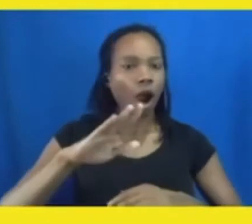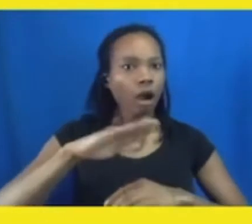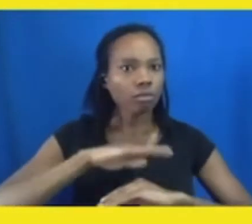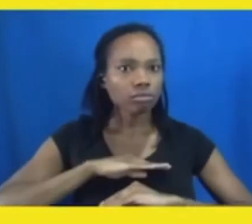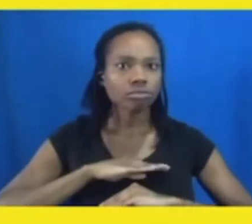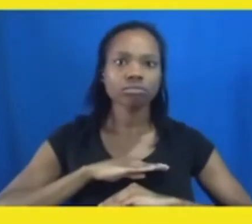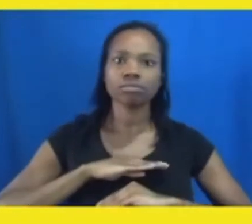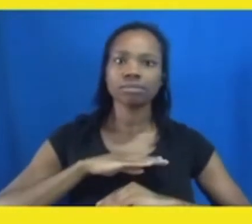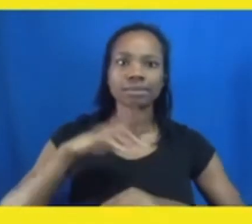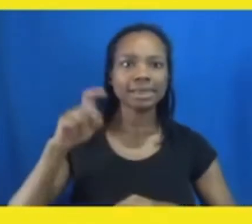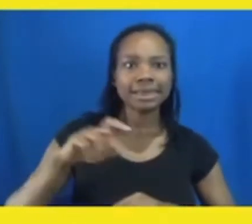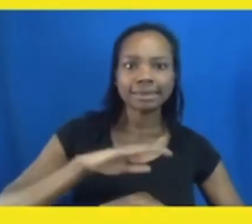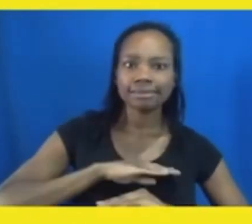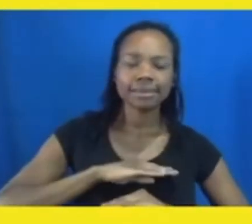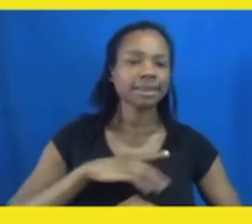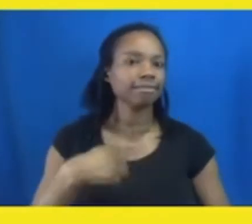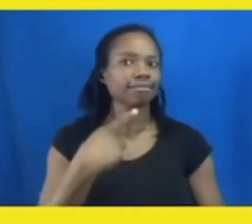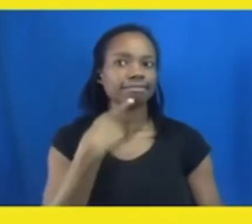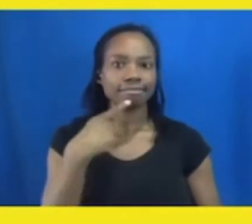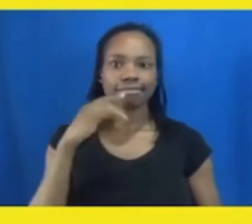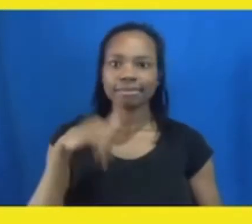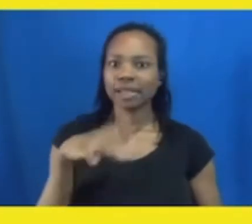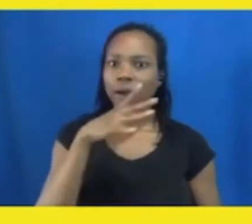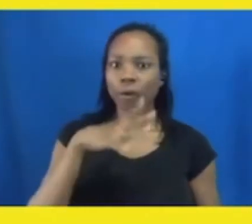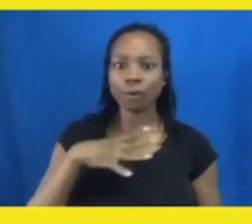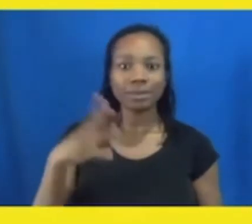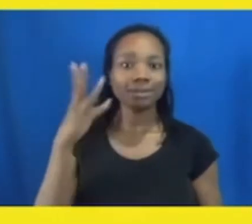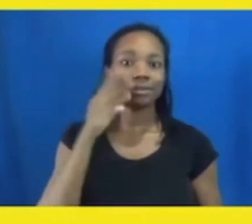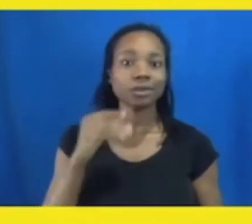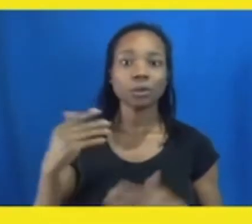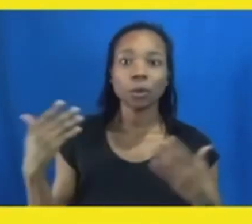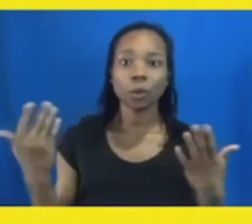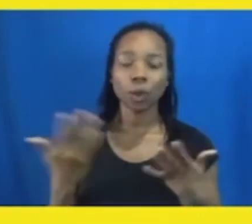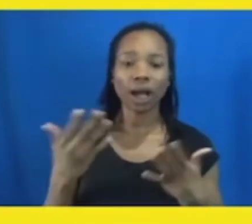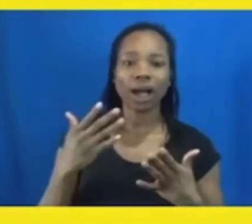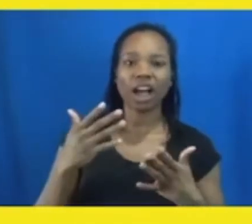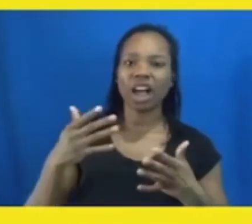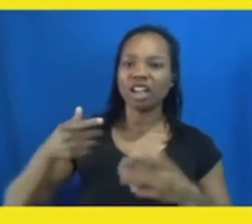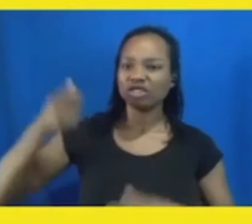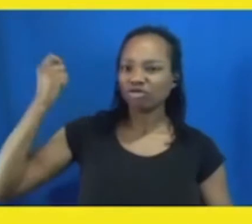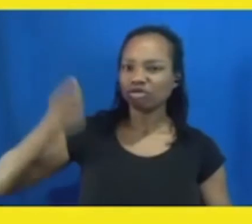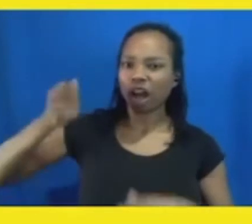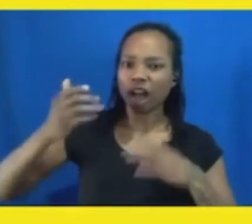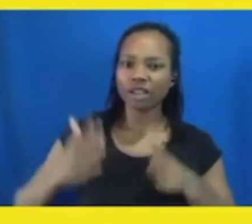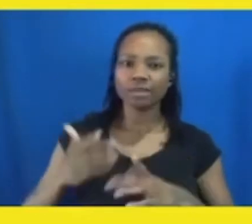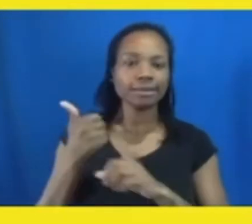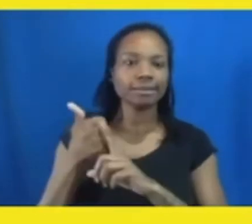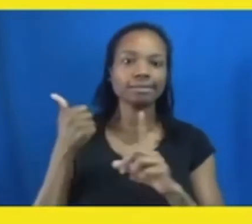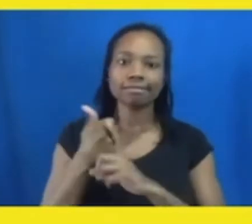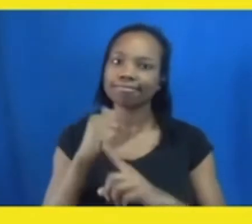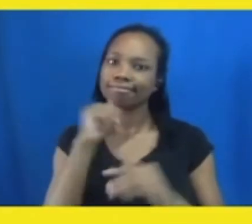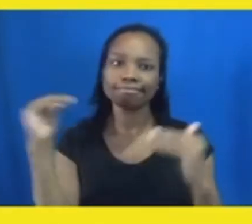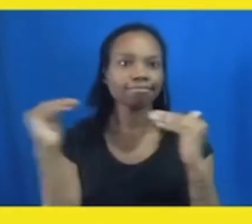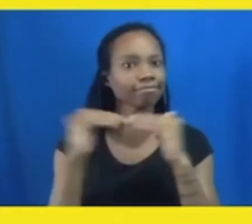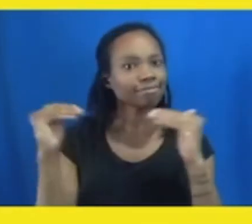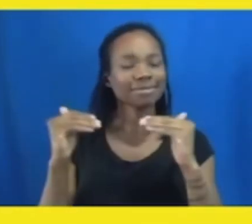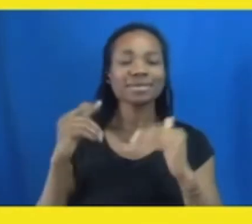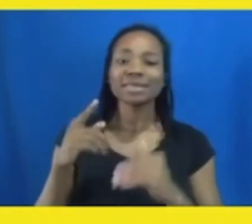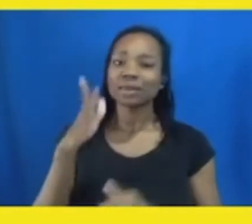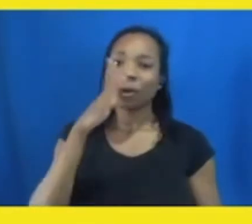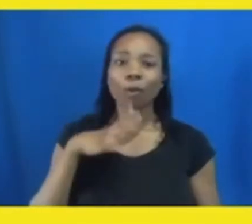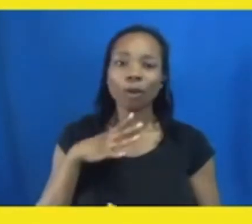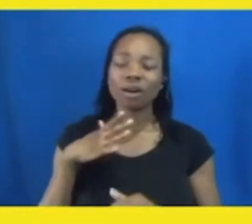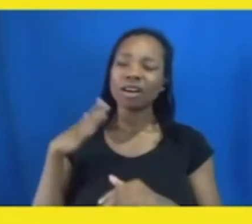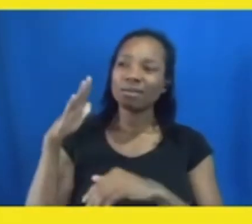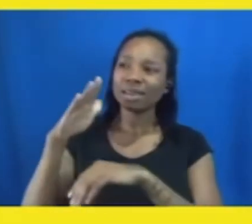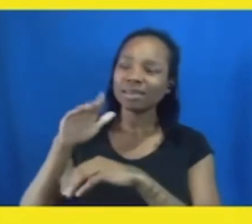Bible says, an unjust judge. And she continually seeks this judge for justice. Day after day,